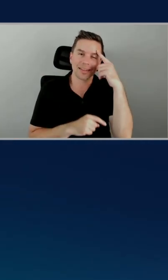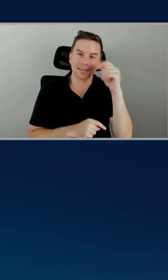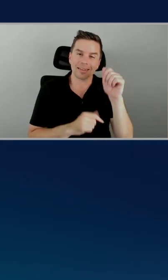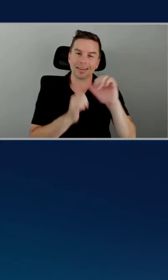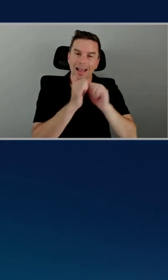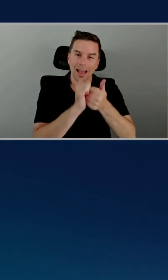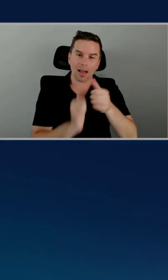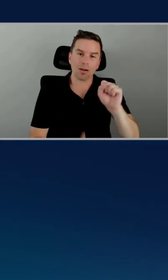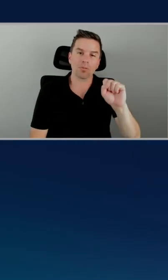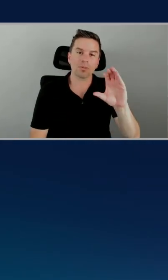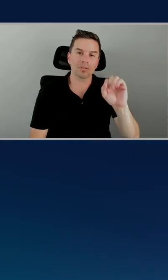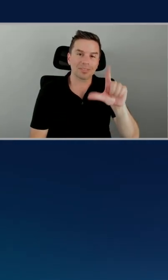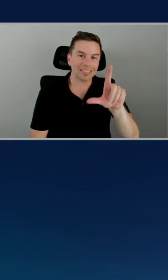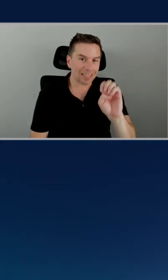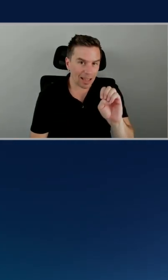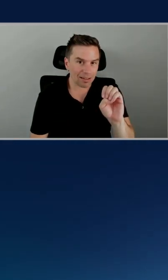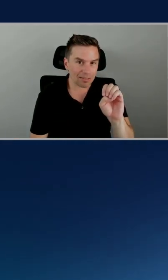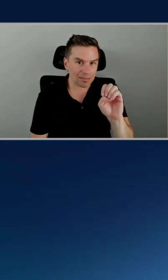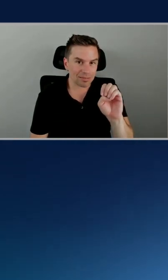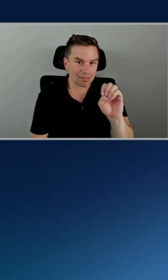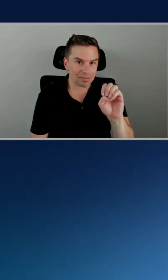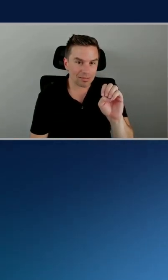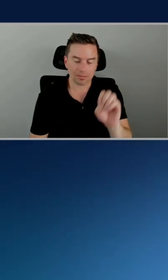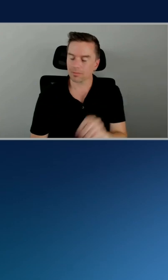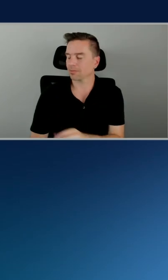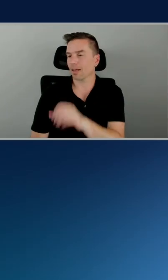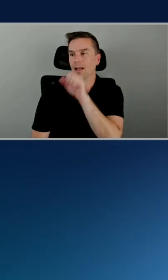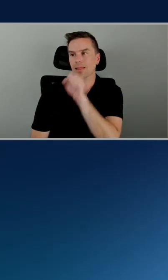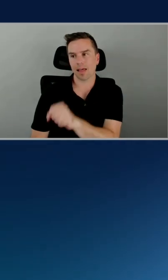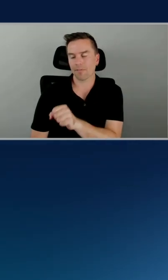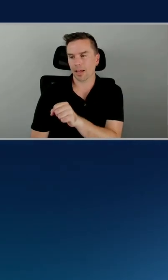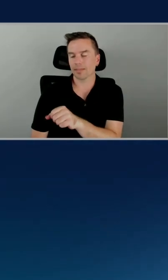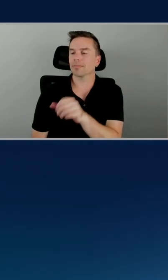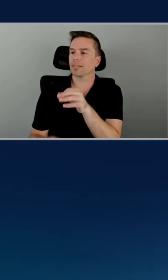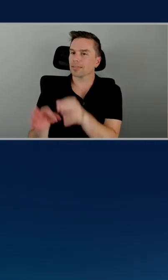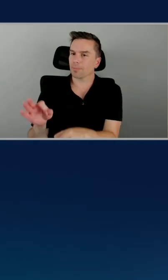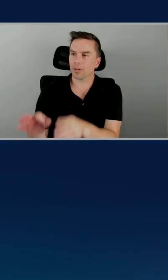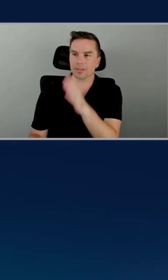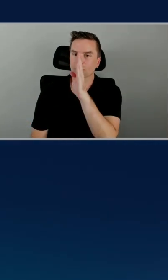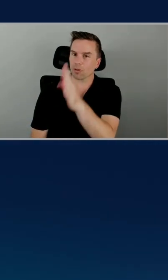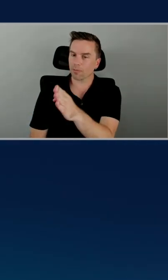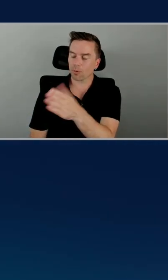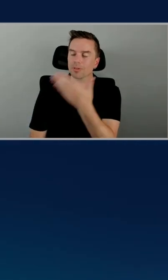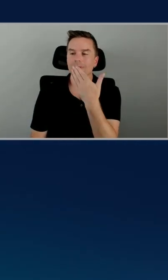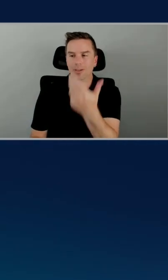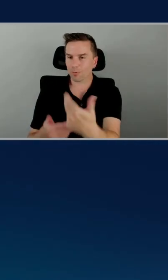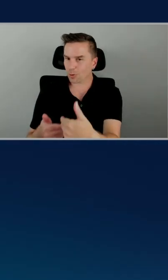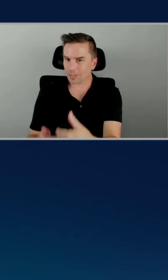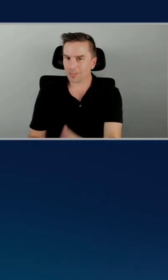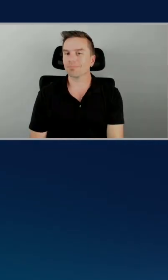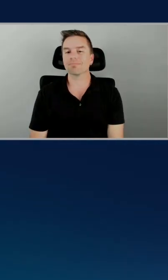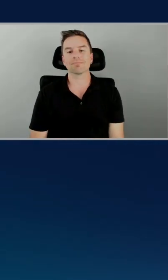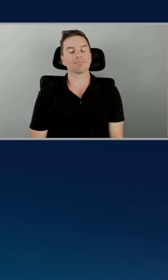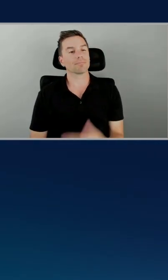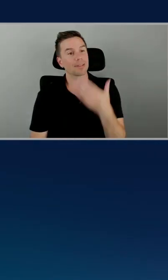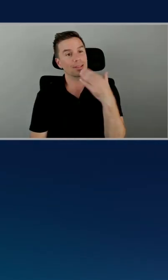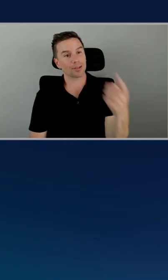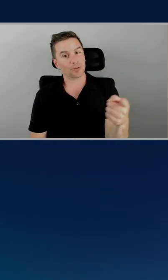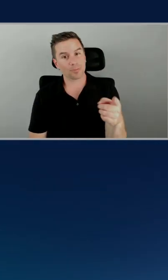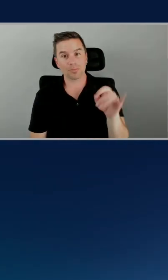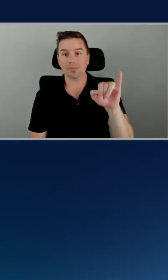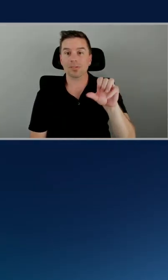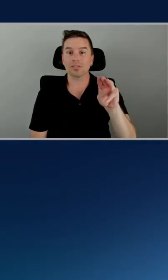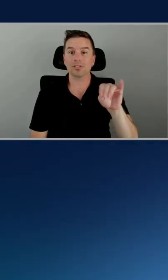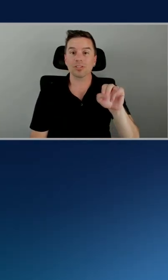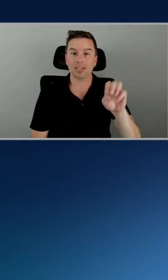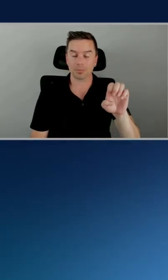I love it. Very simple. Very straightforward. Thank you both for joining us. Thank you. All right. Jasmine, we're going to